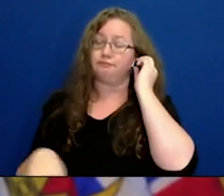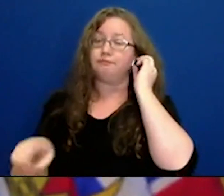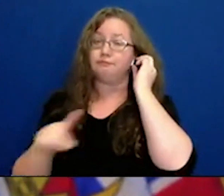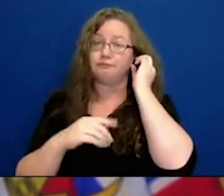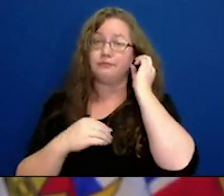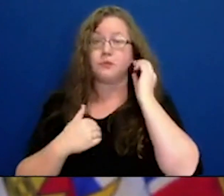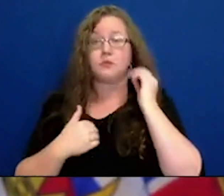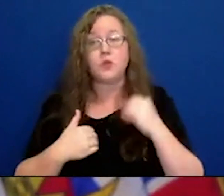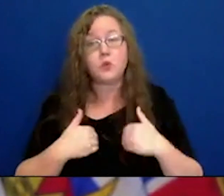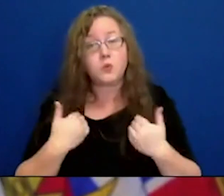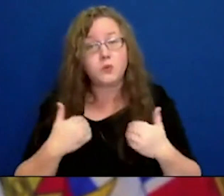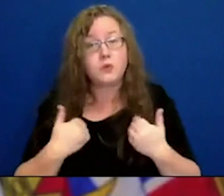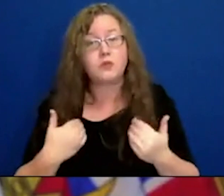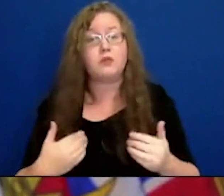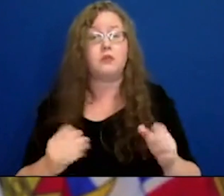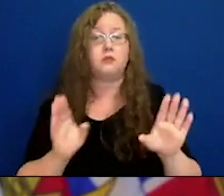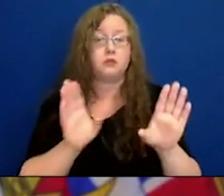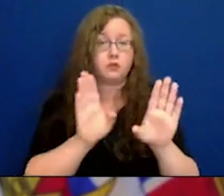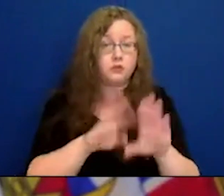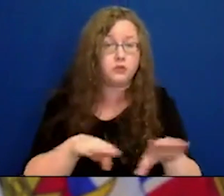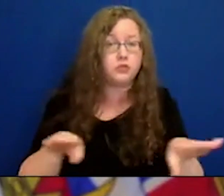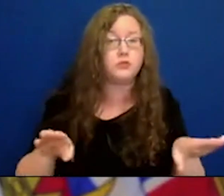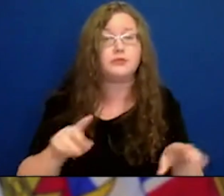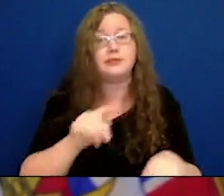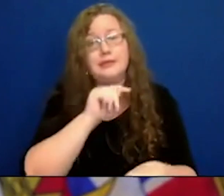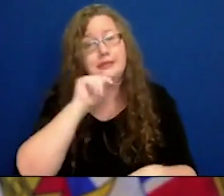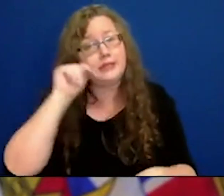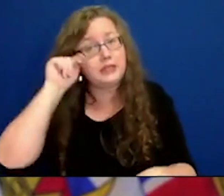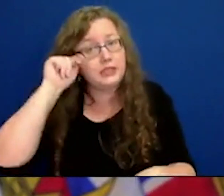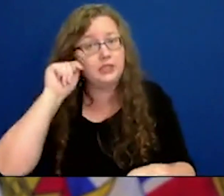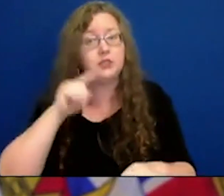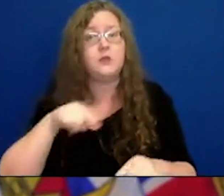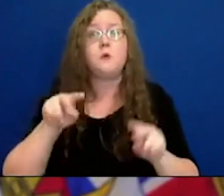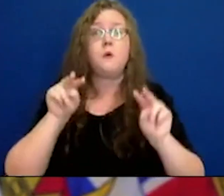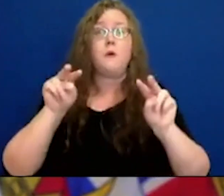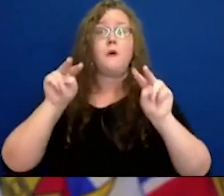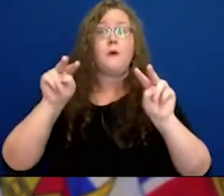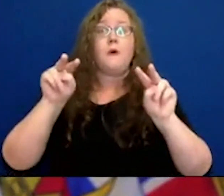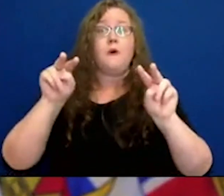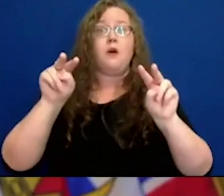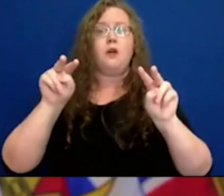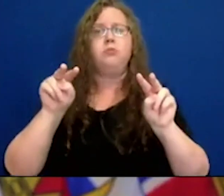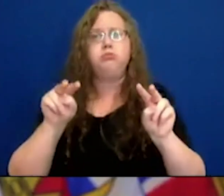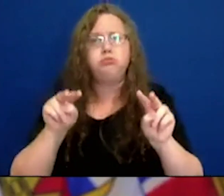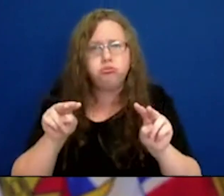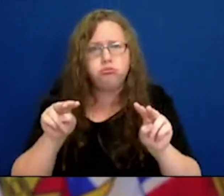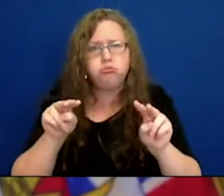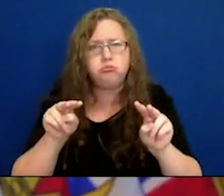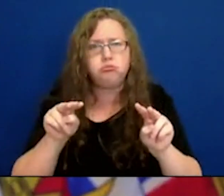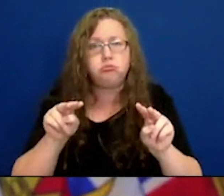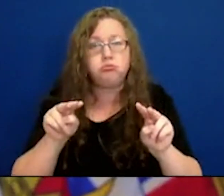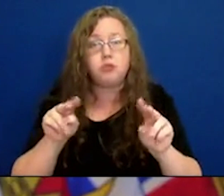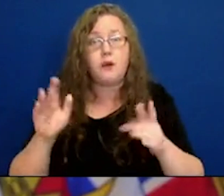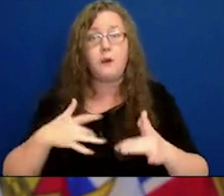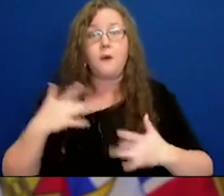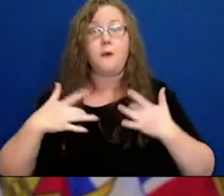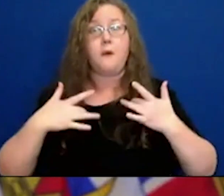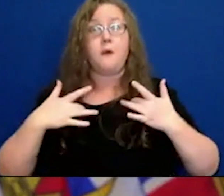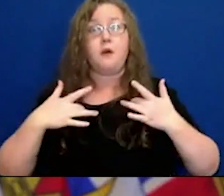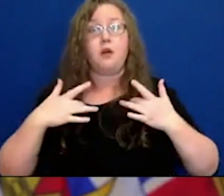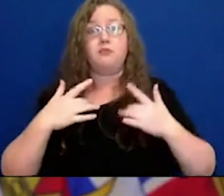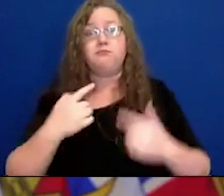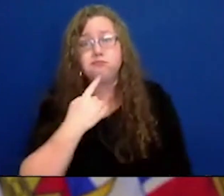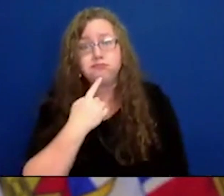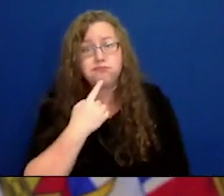have been so adversely affected by this pandemic and no more than young people have really